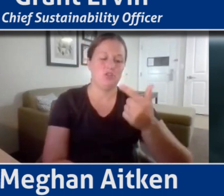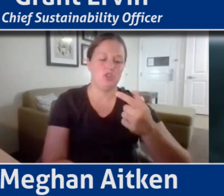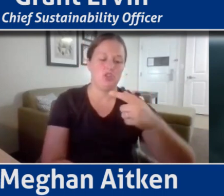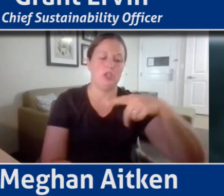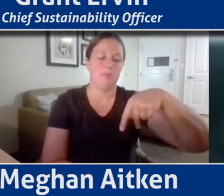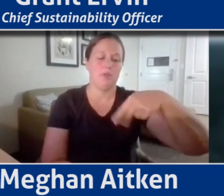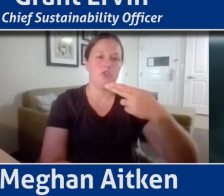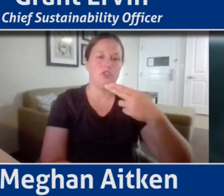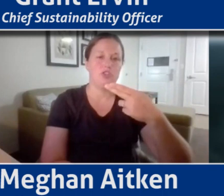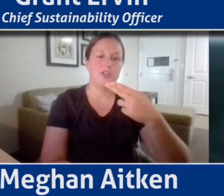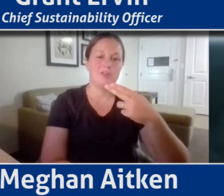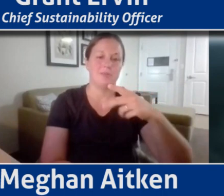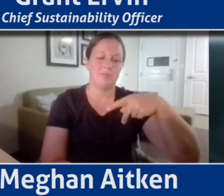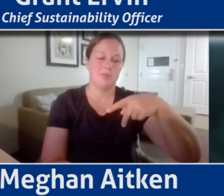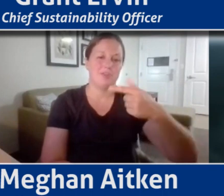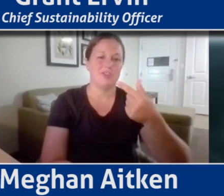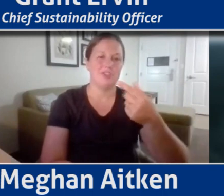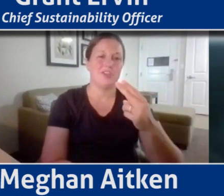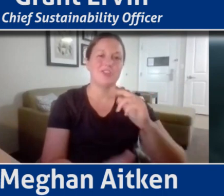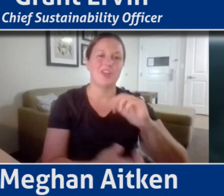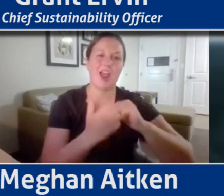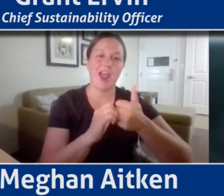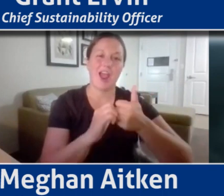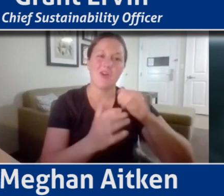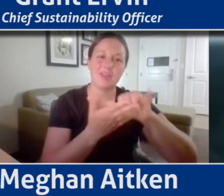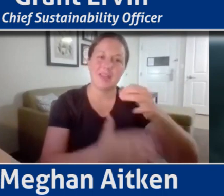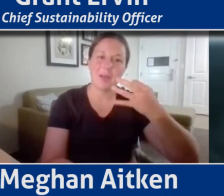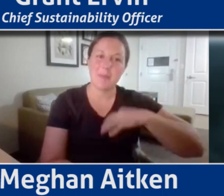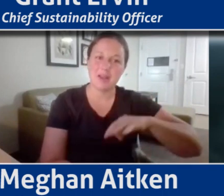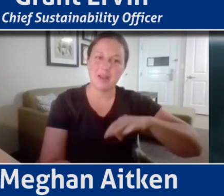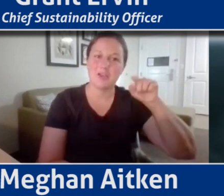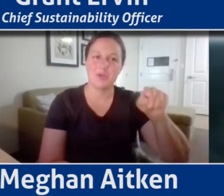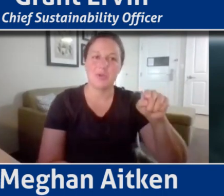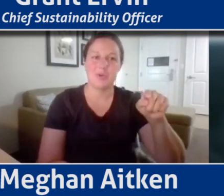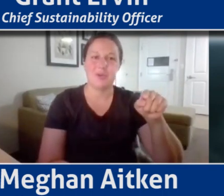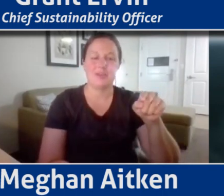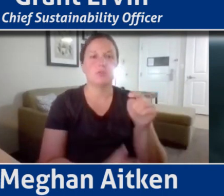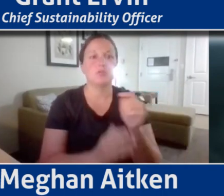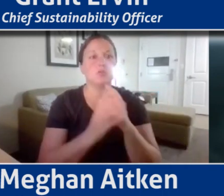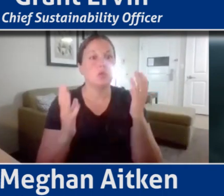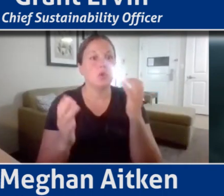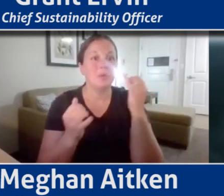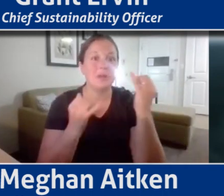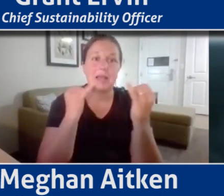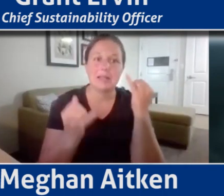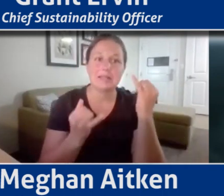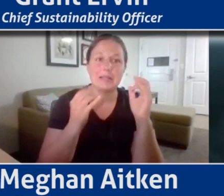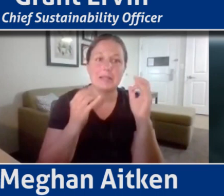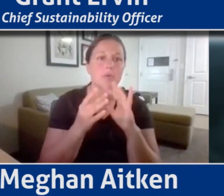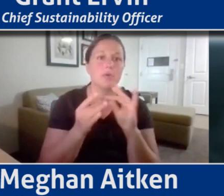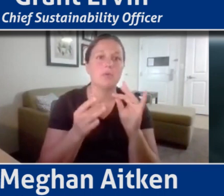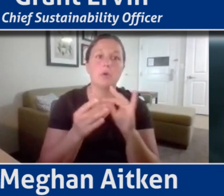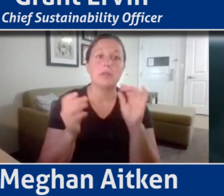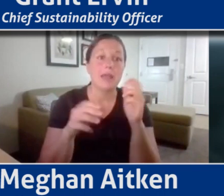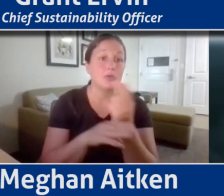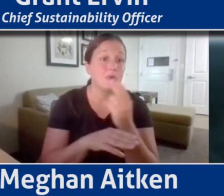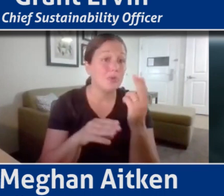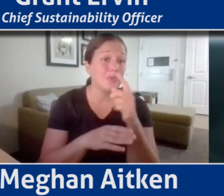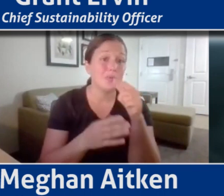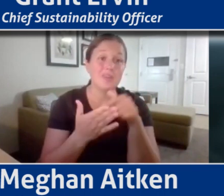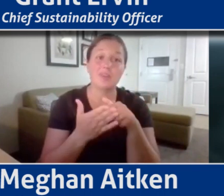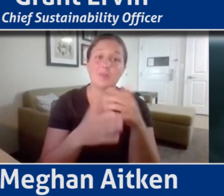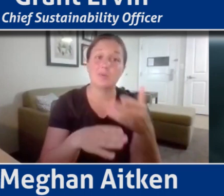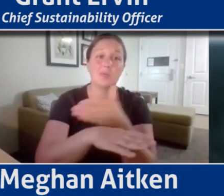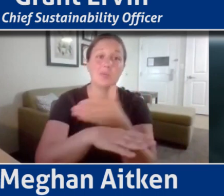how can this work benefit you? And there's so many ideas about the future of this work and how we can use this framework to, to better the, the